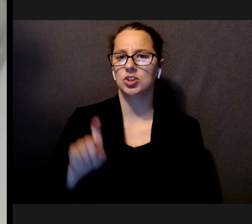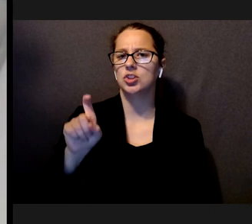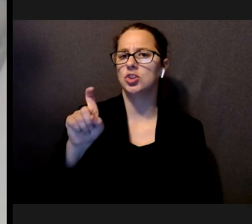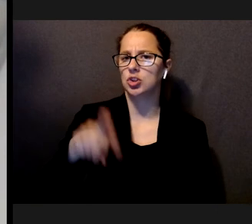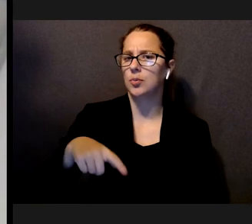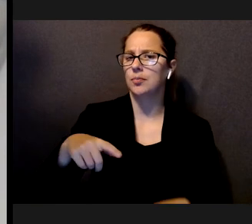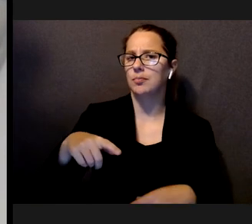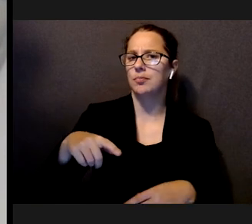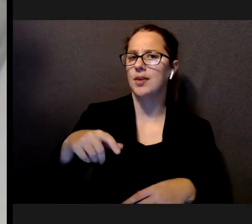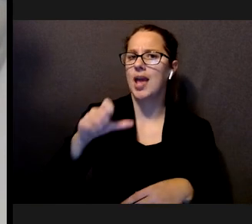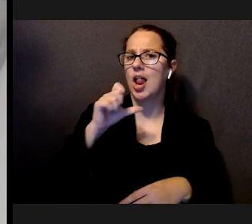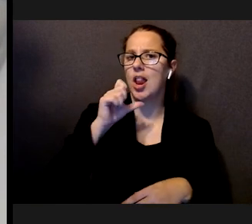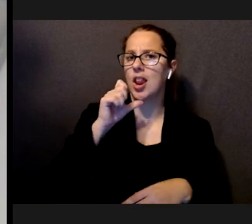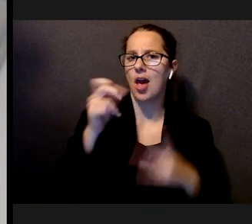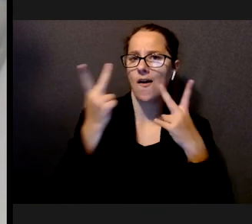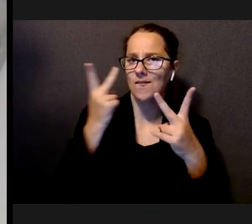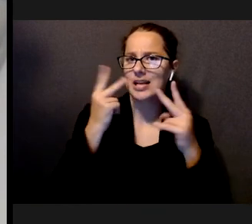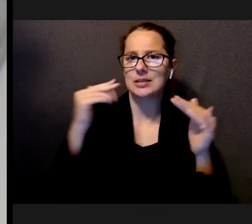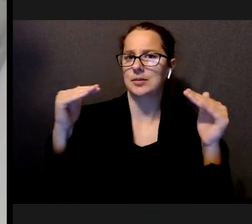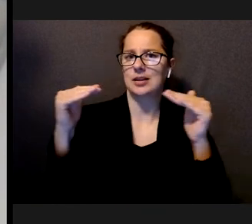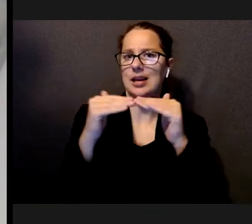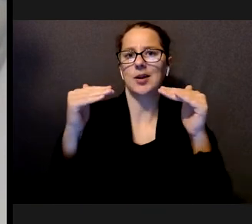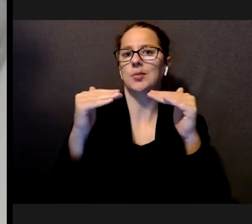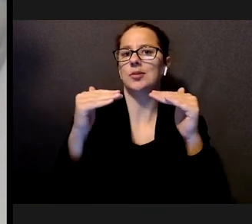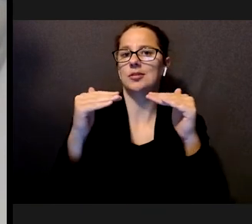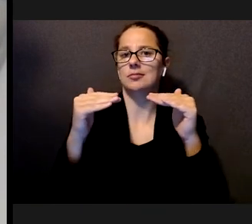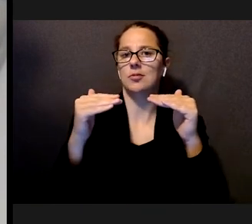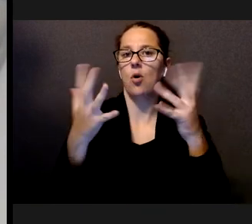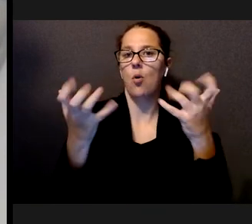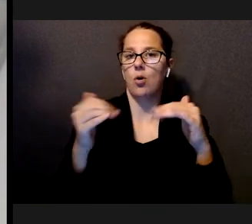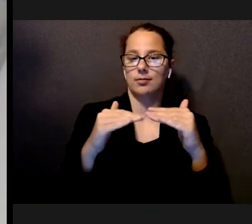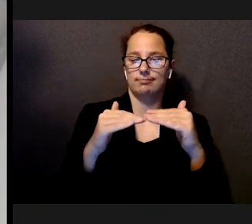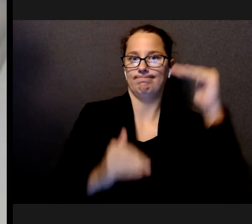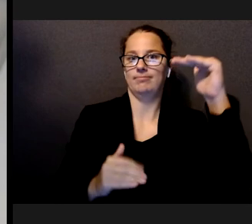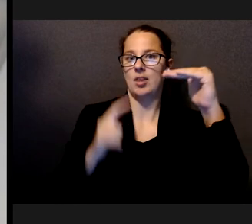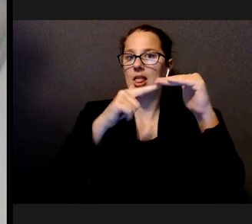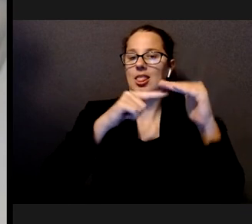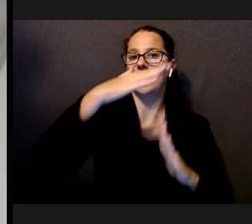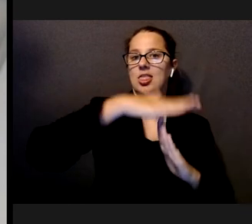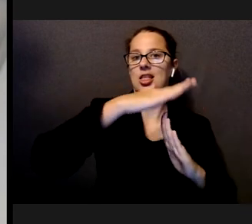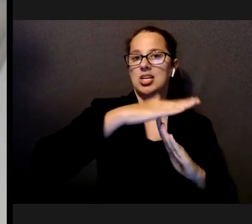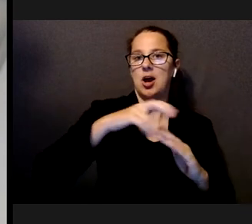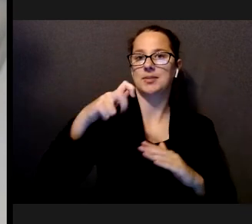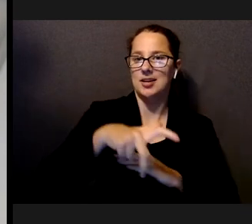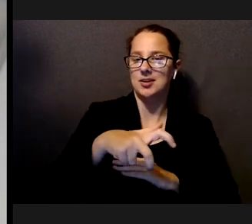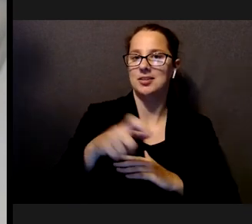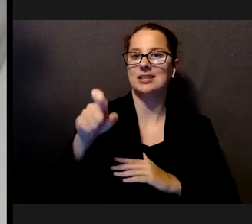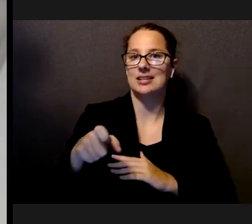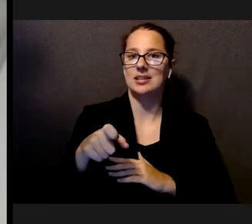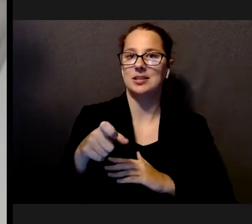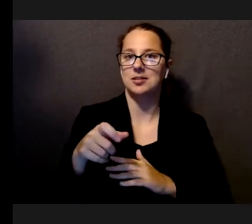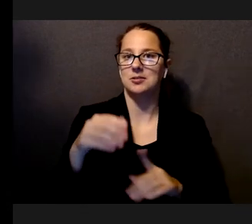the top stair because we wanted the top stair visualization to really pop out and attract people's attention.